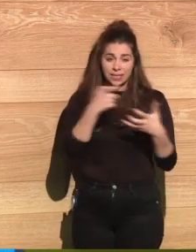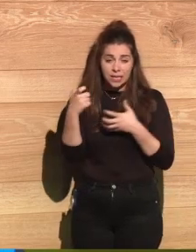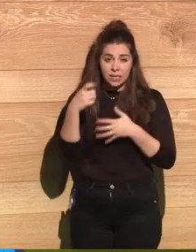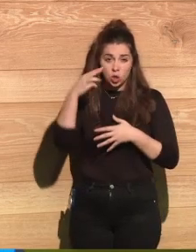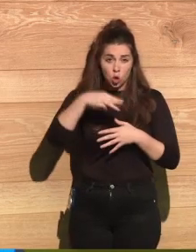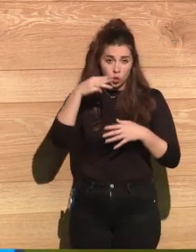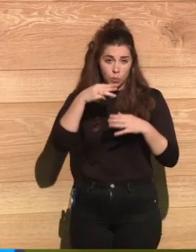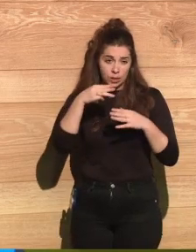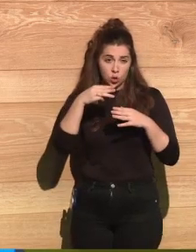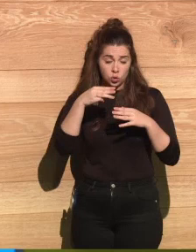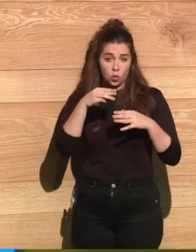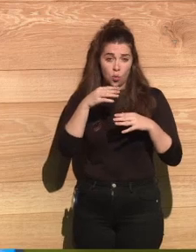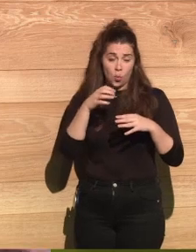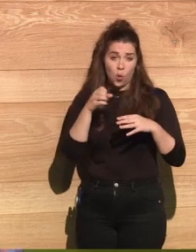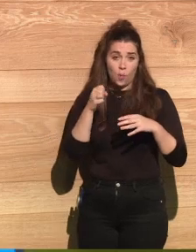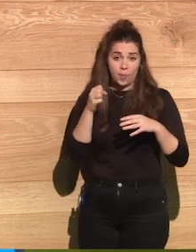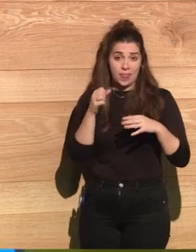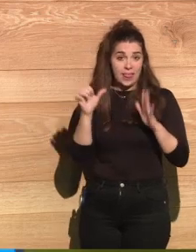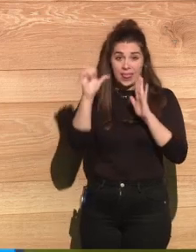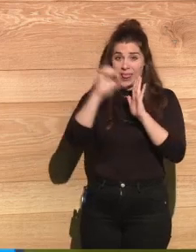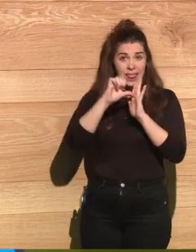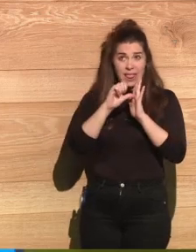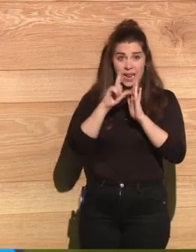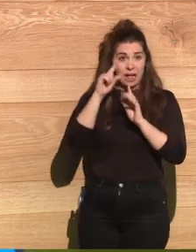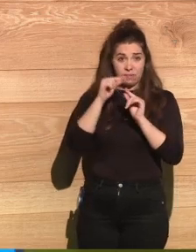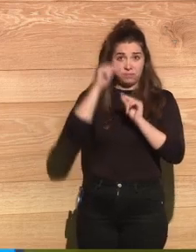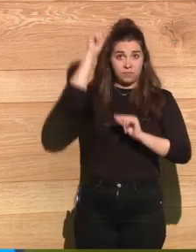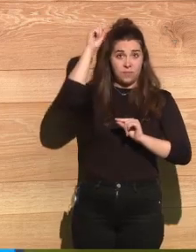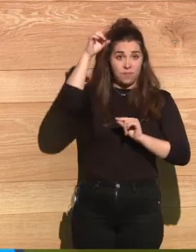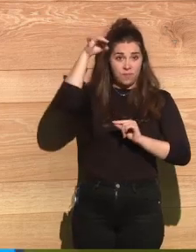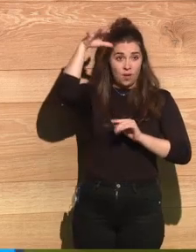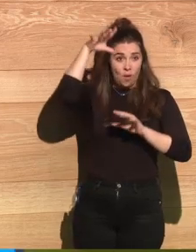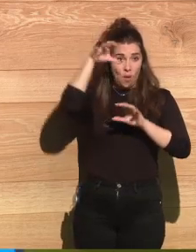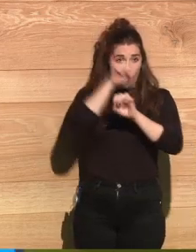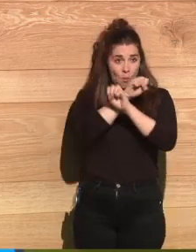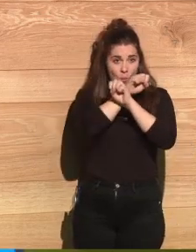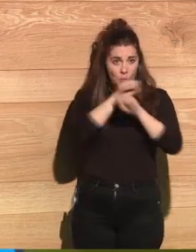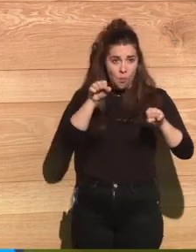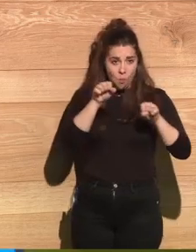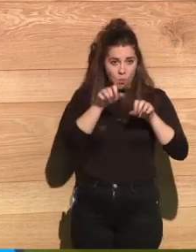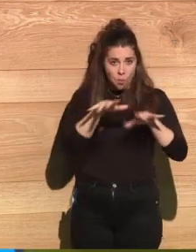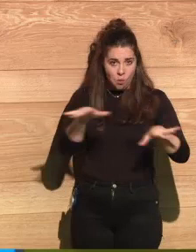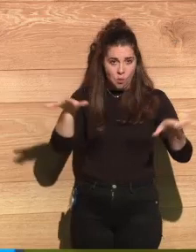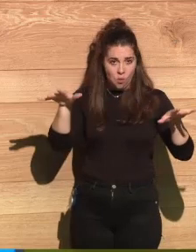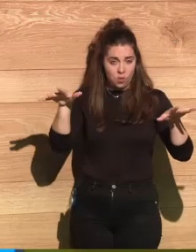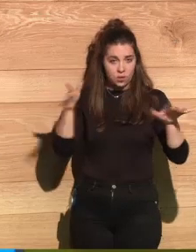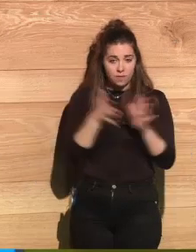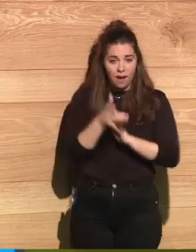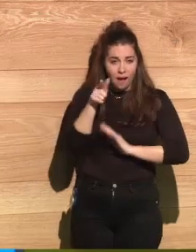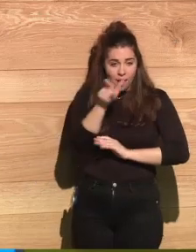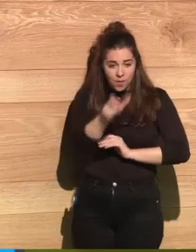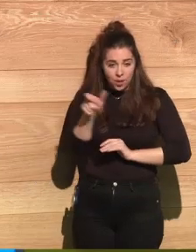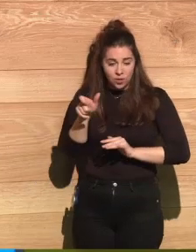detonated. So they were there. Some boys without the shirts,